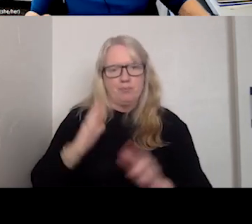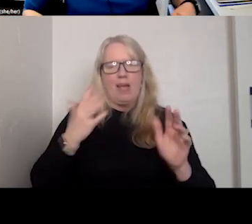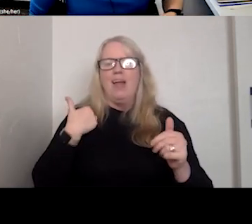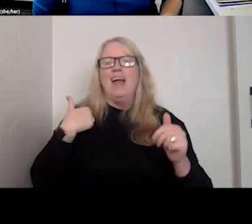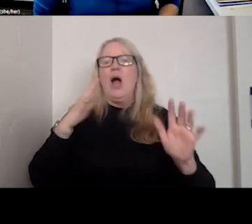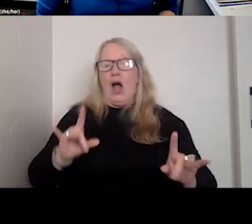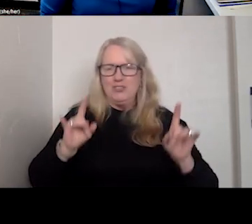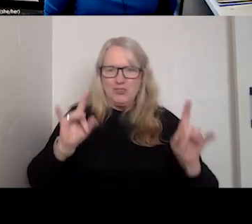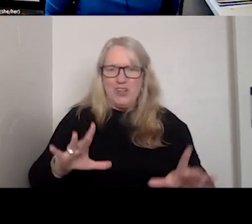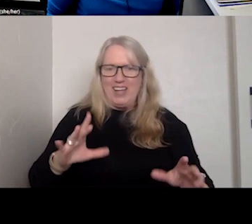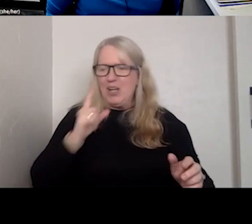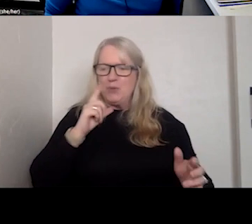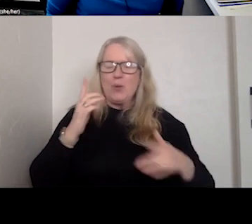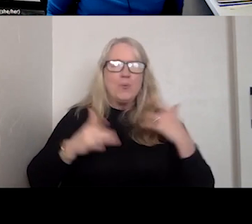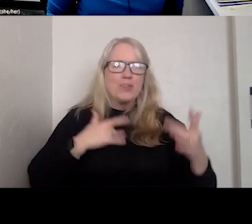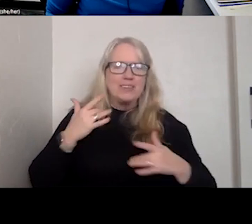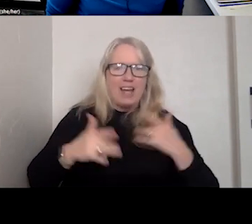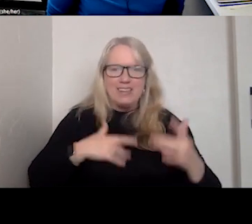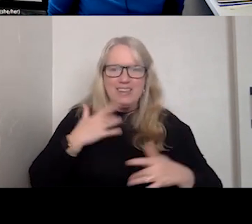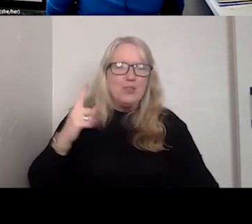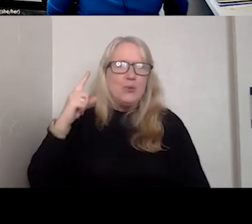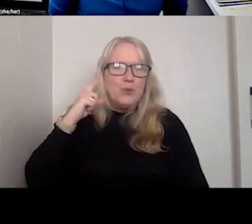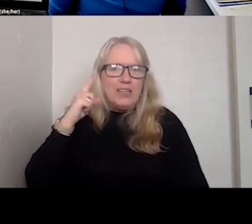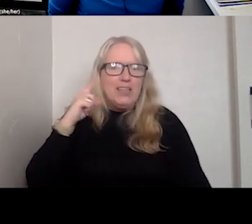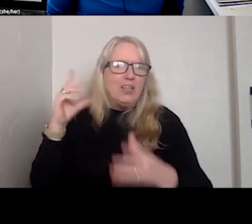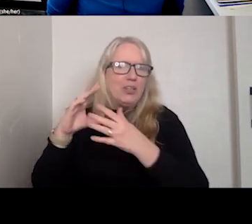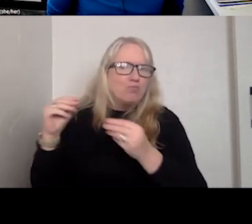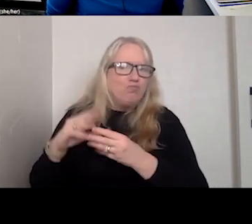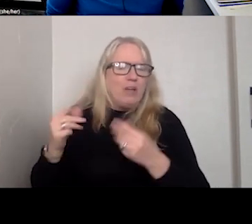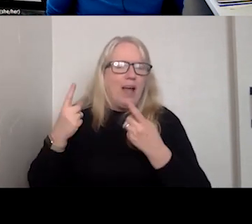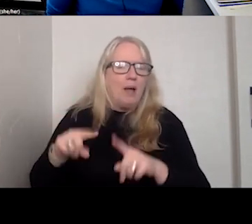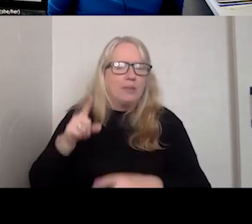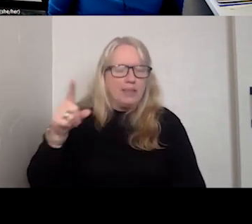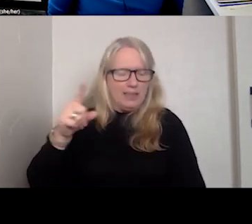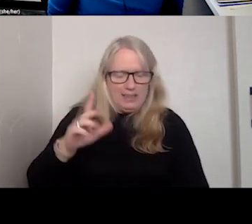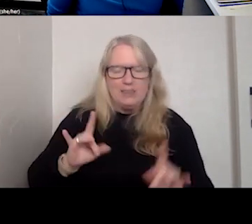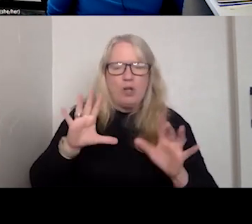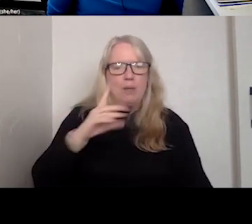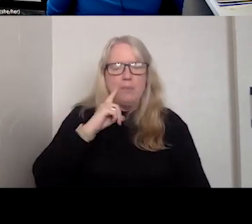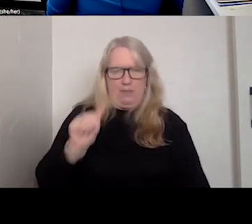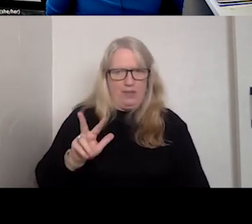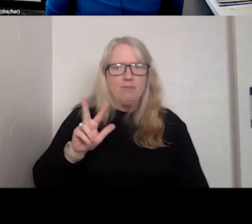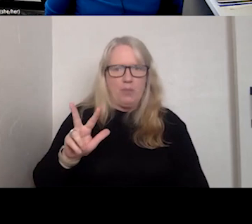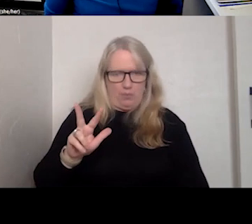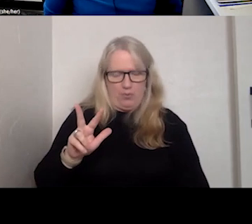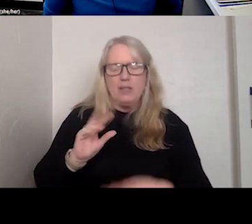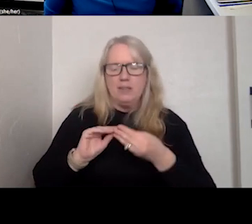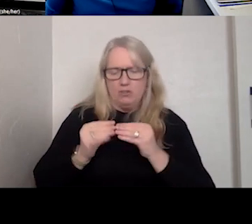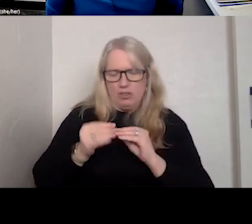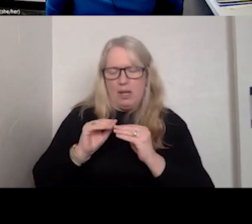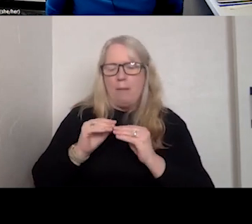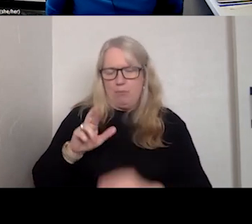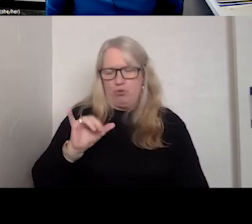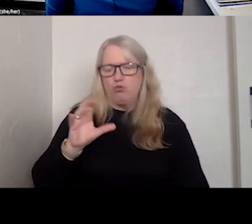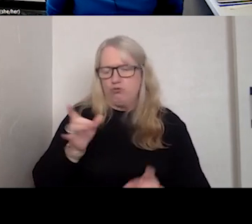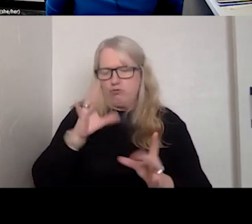which we're excited to, to hear more about the work in Australia, they have a three digit crisis line as